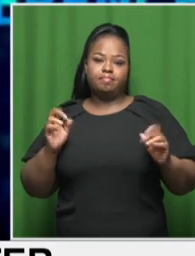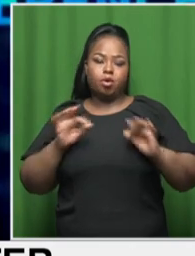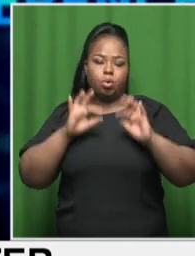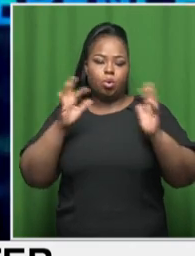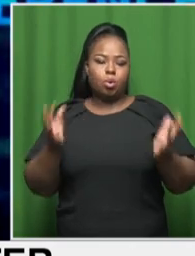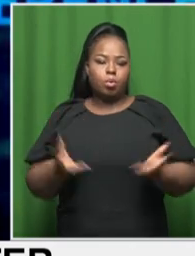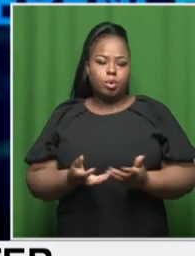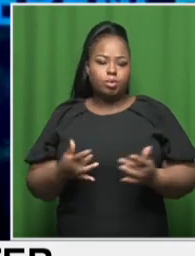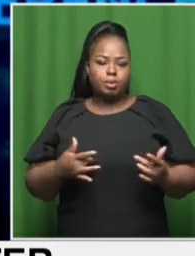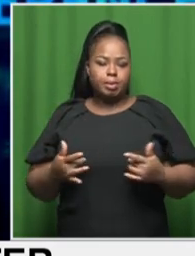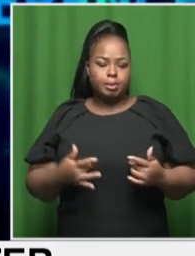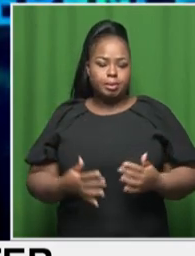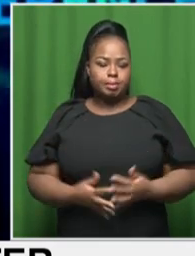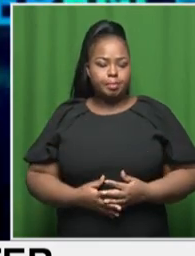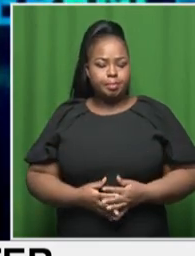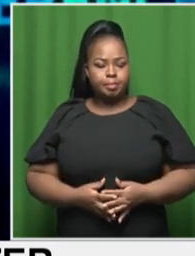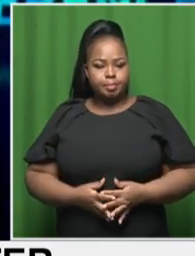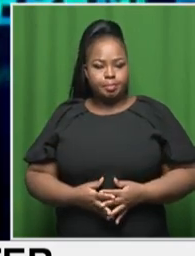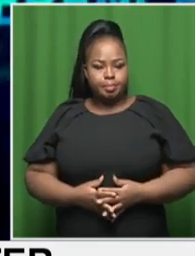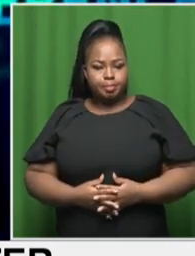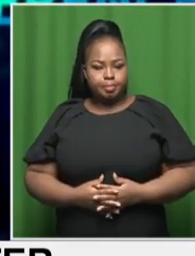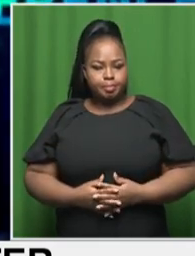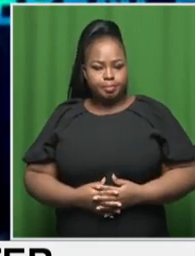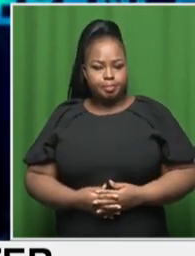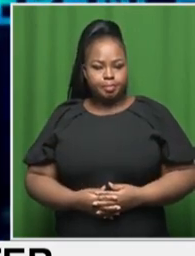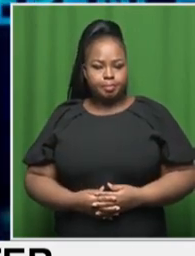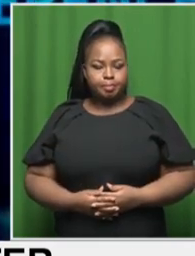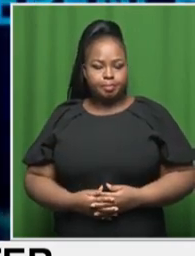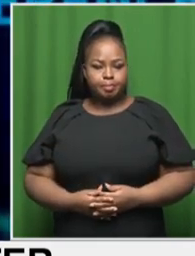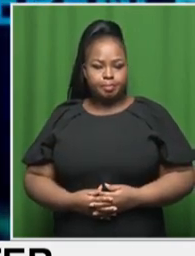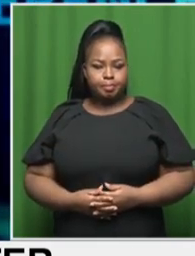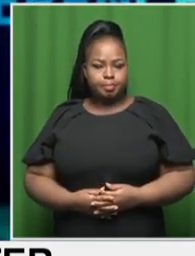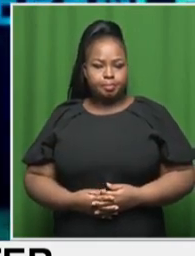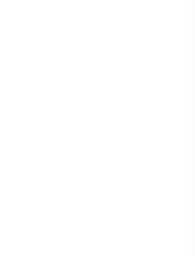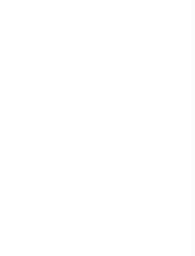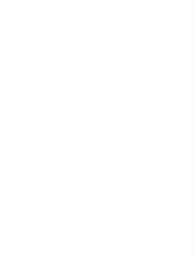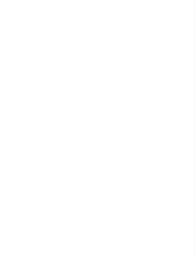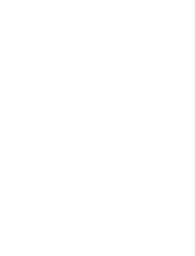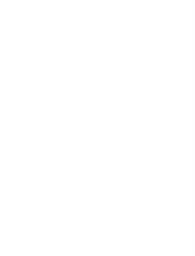global concern. Sherman Ricebys, SABC News, New York.